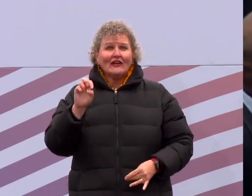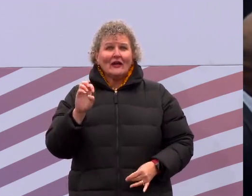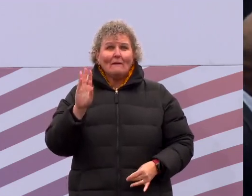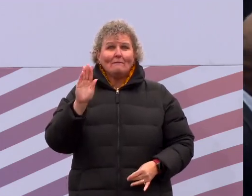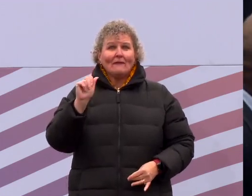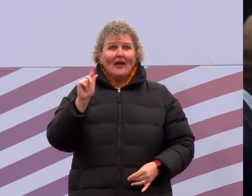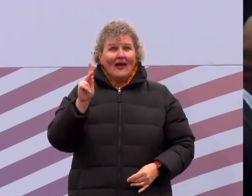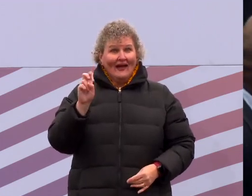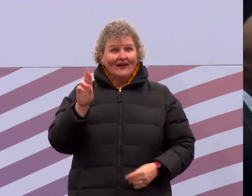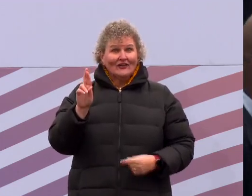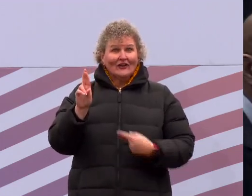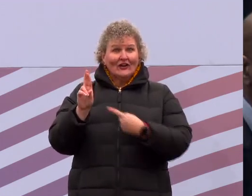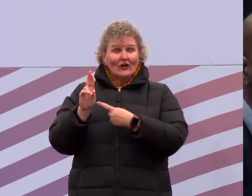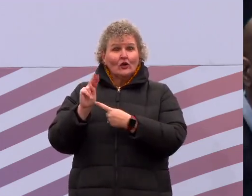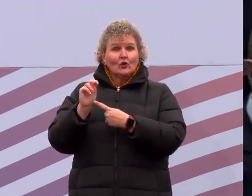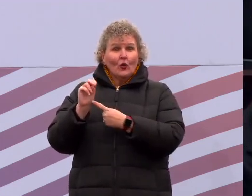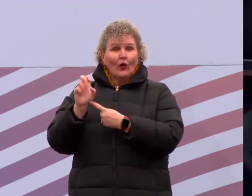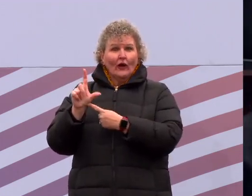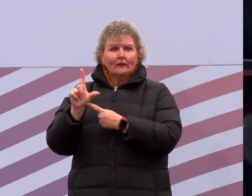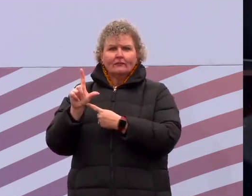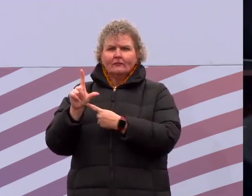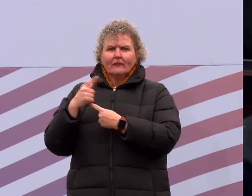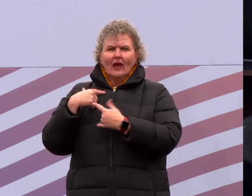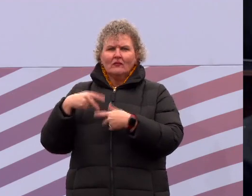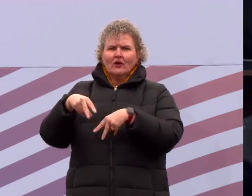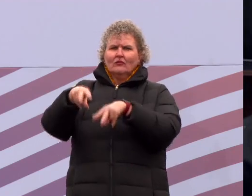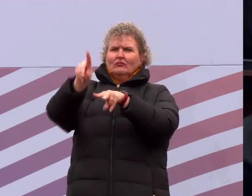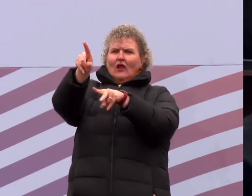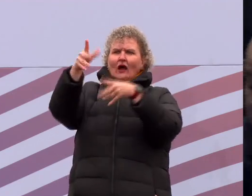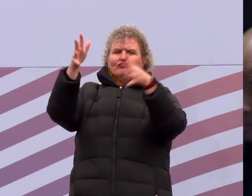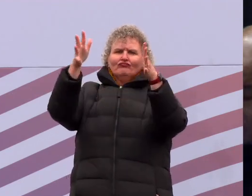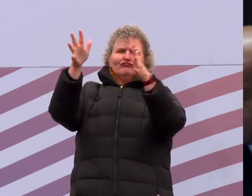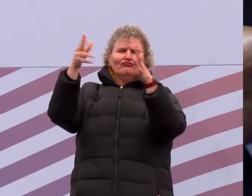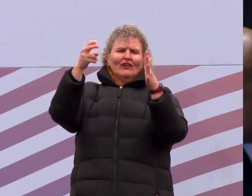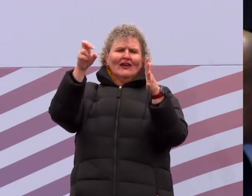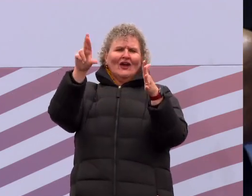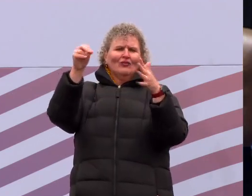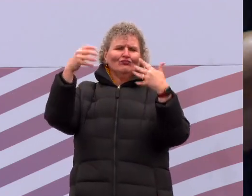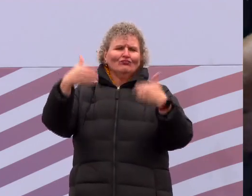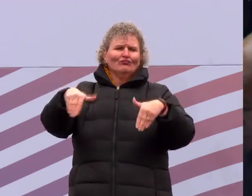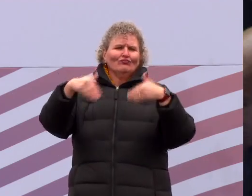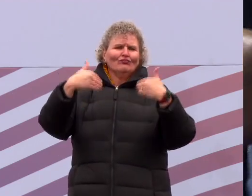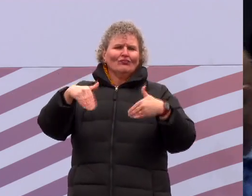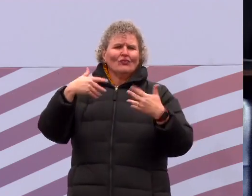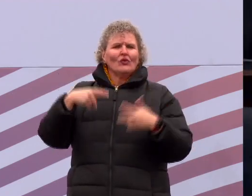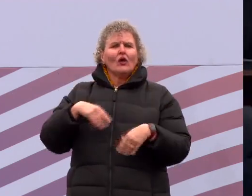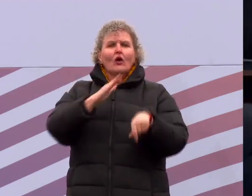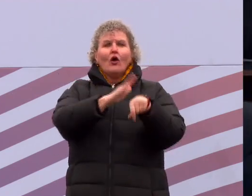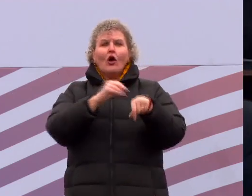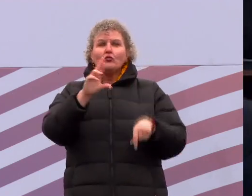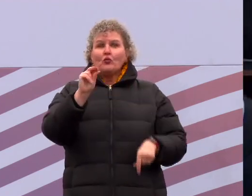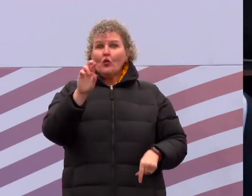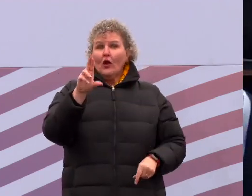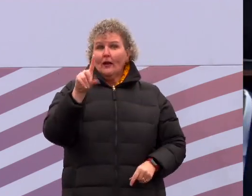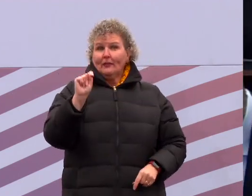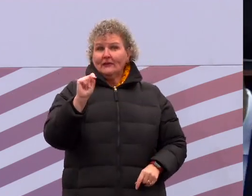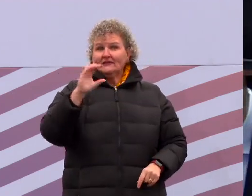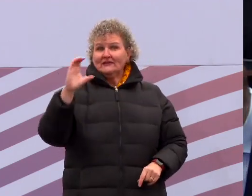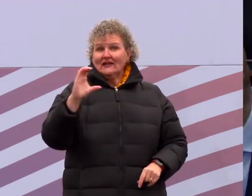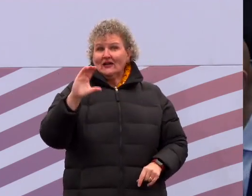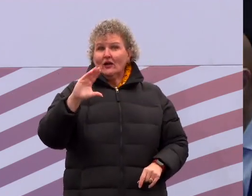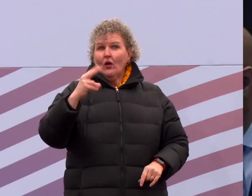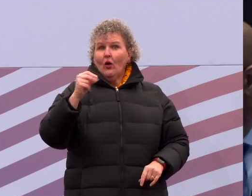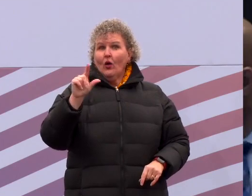To conclude the ceremony, the chair would call upon Reverend Robert C. Holmes Christian Life Ministries of Manesson, Pennsylvania for the